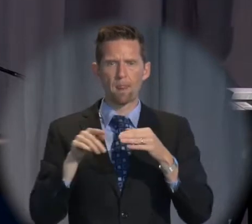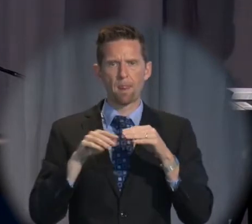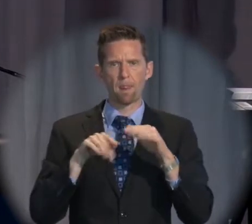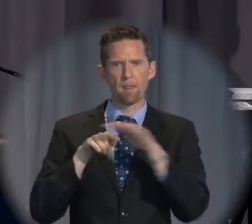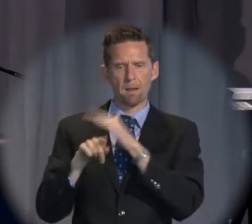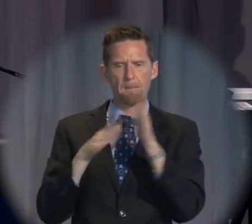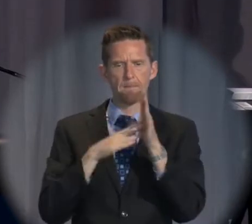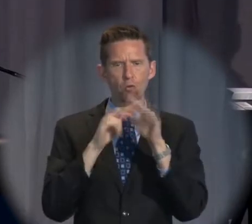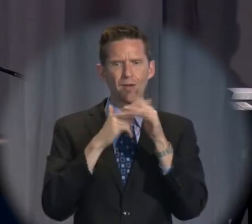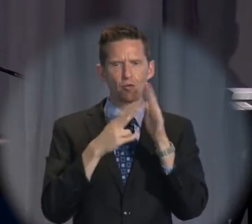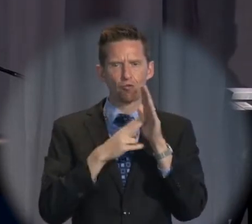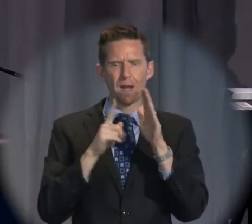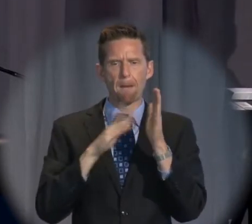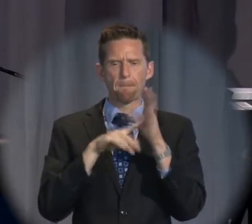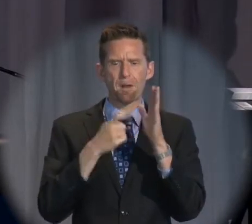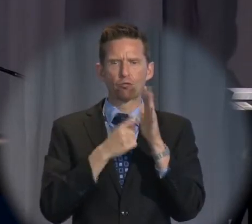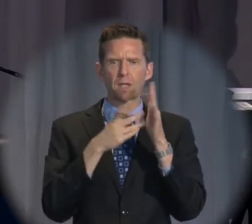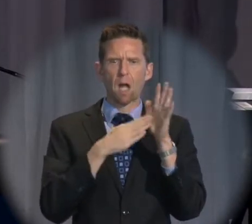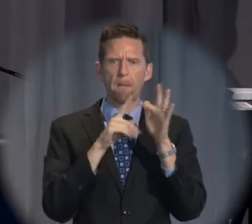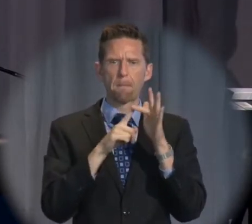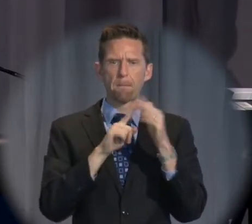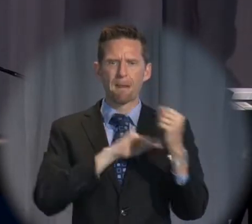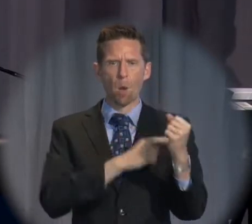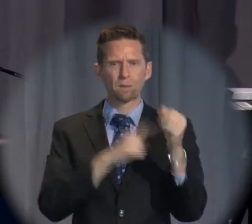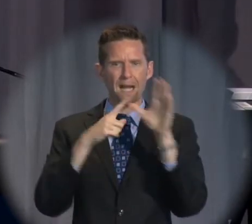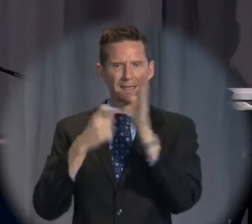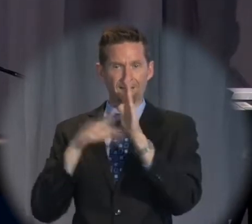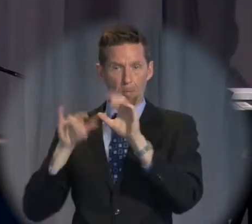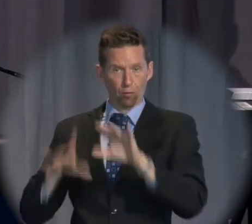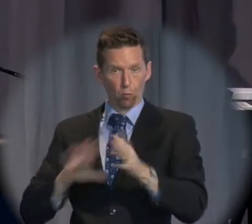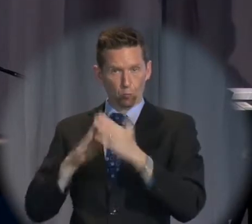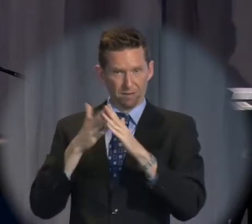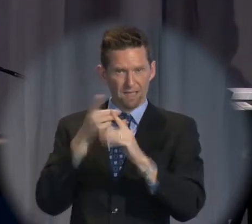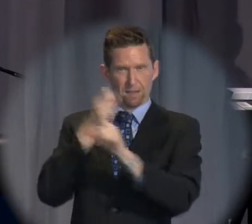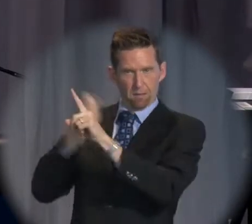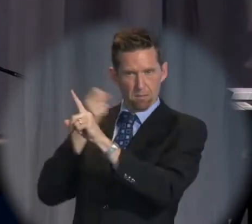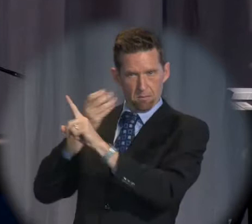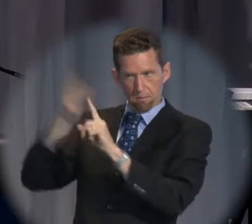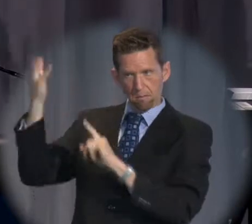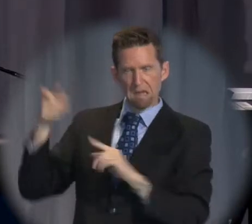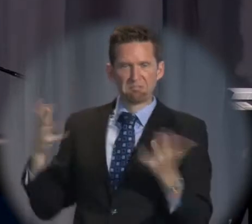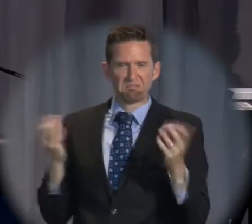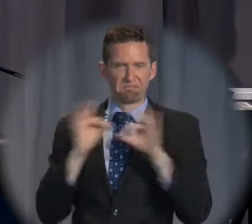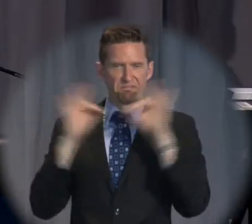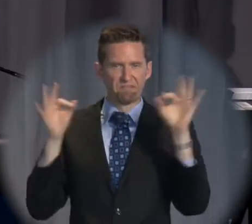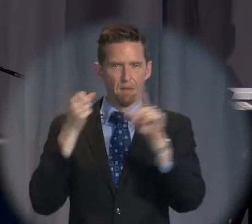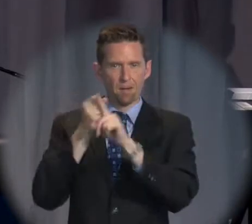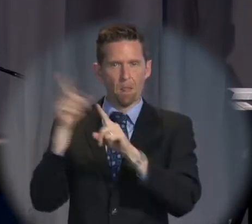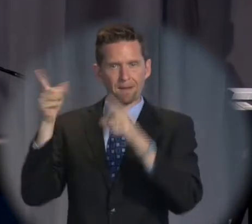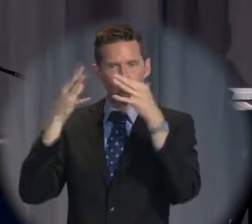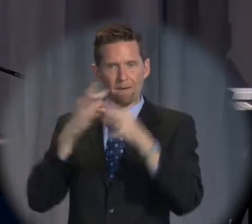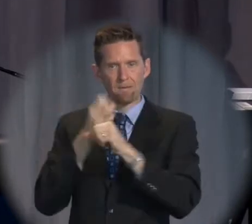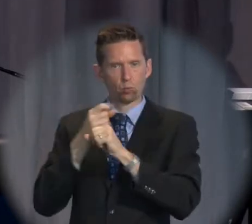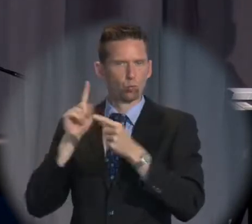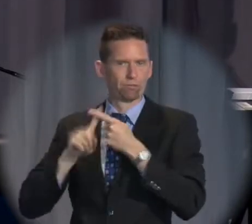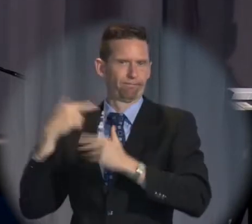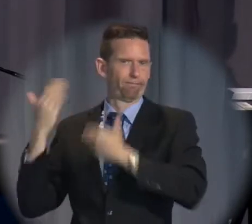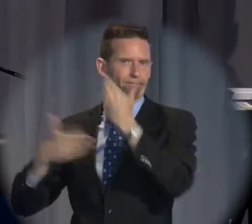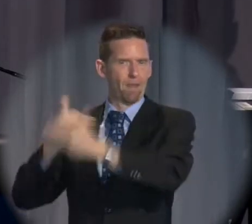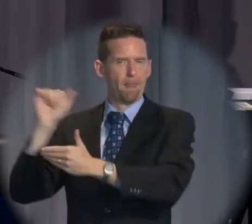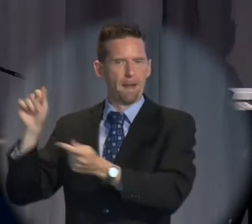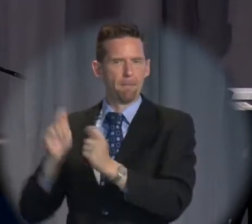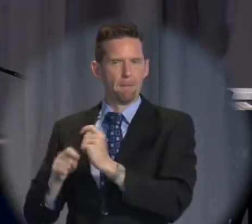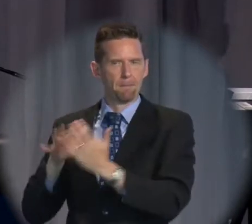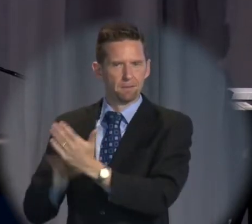and Maritime Powers Act from the Australian community, but they had no impact whatsoever on the decision of the government to go forward with their amendments.